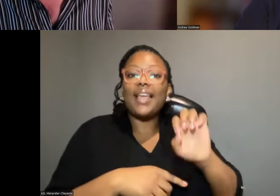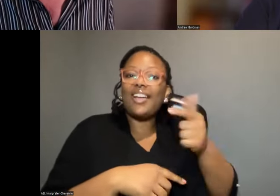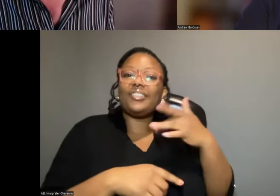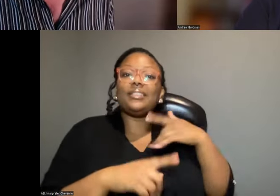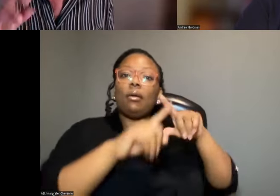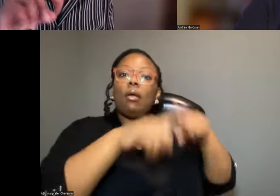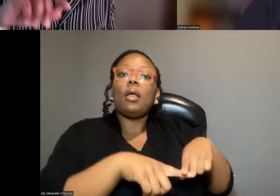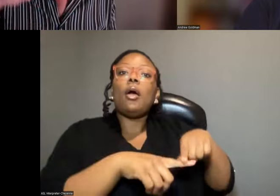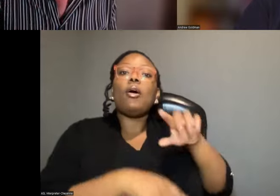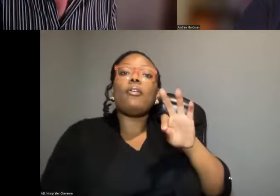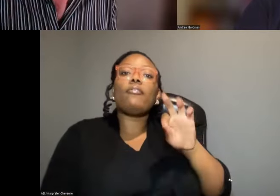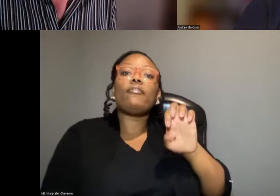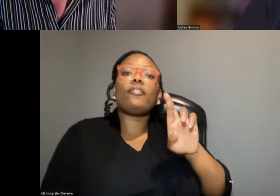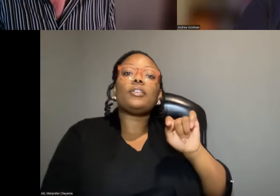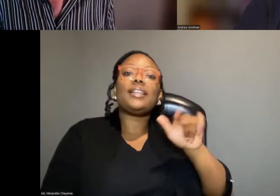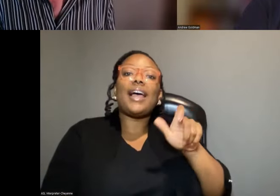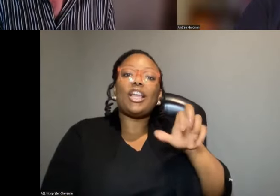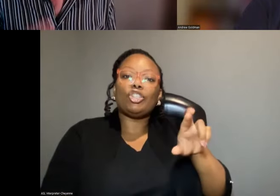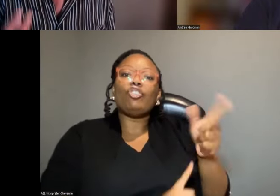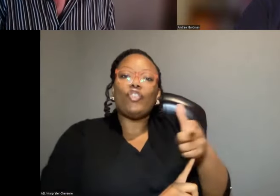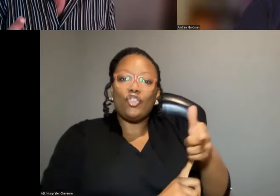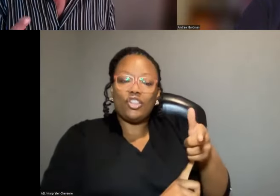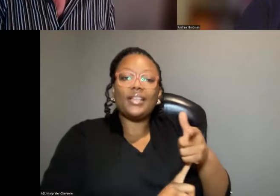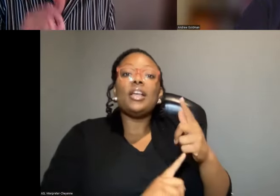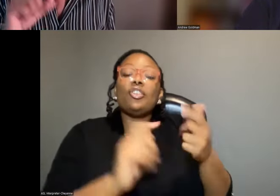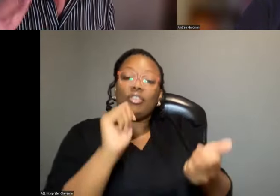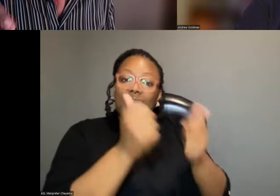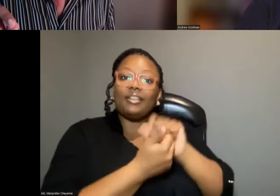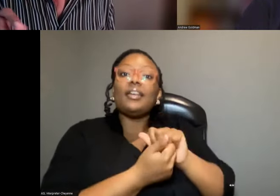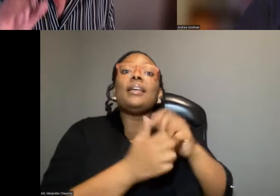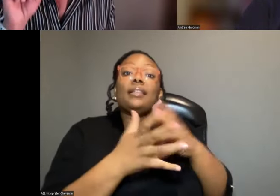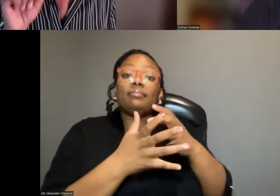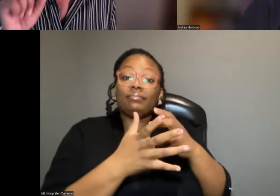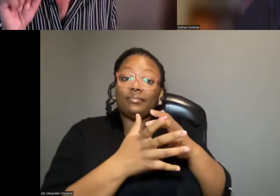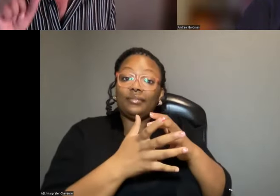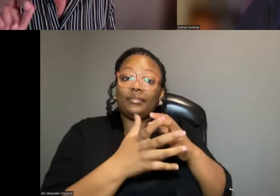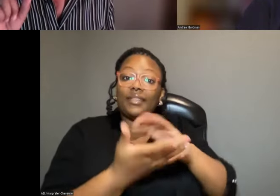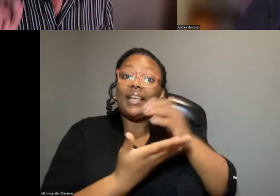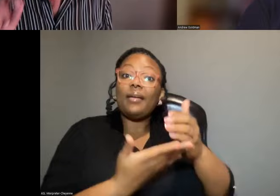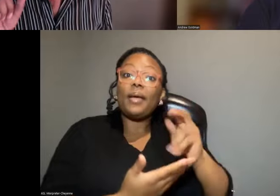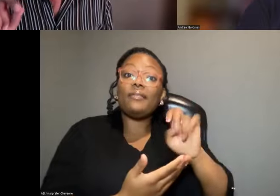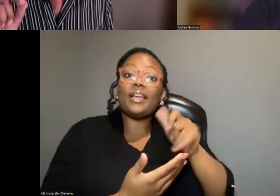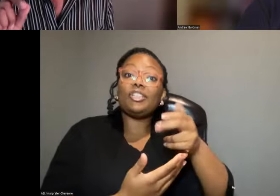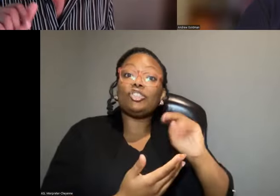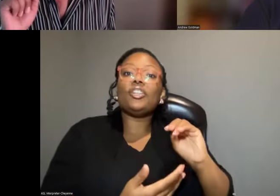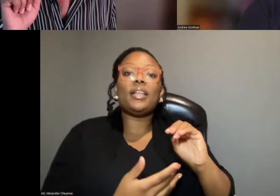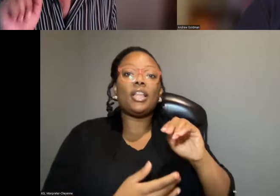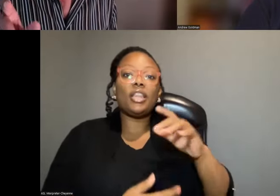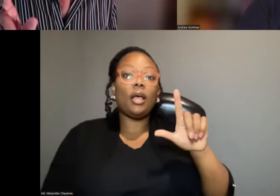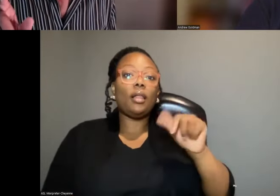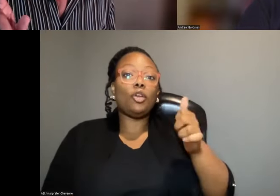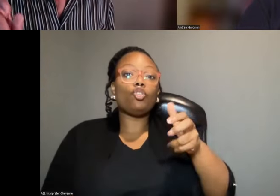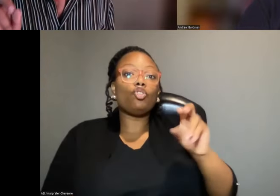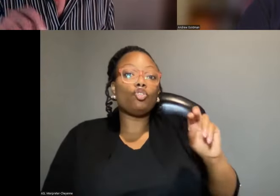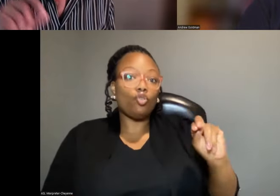on fertilizer. So that very quickly changes the amount of nitrogen going into the lagoons. The lagoons are really sensitive system. They